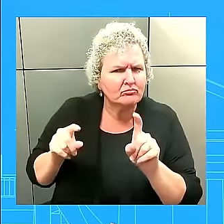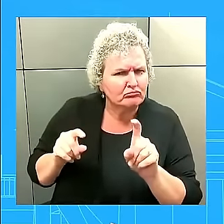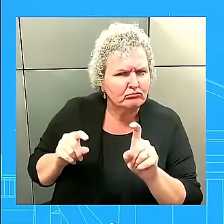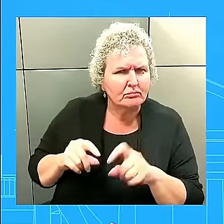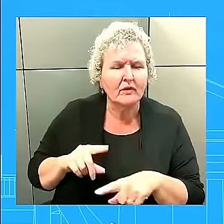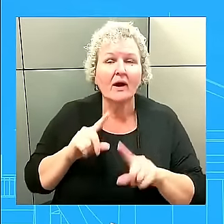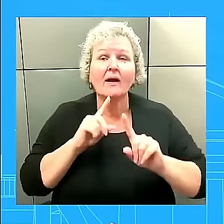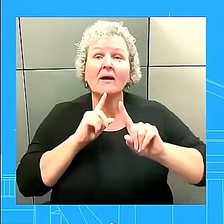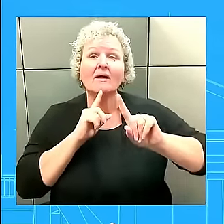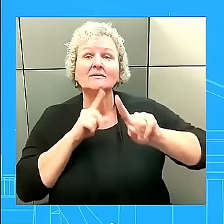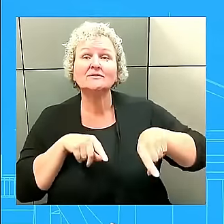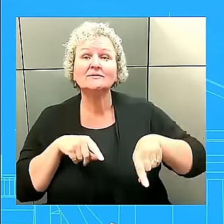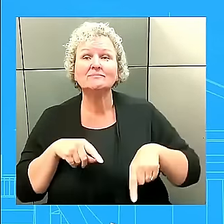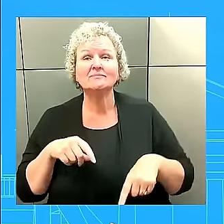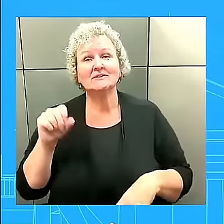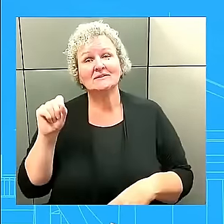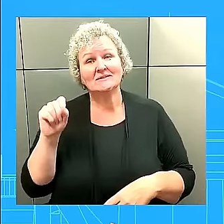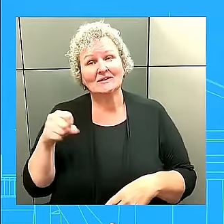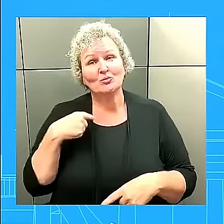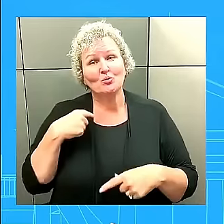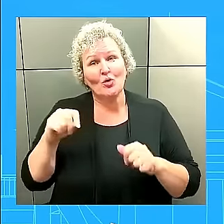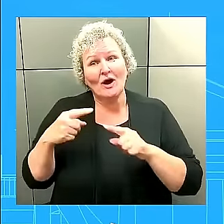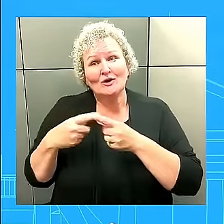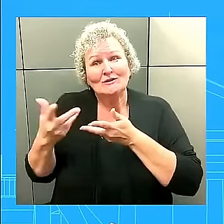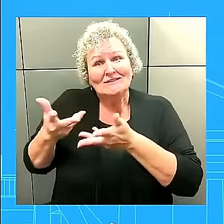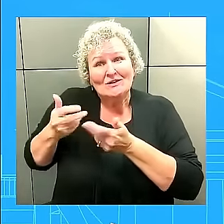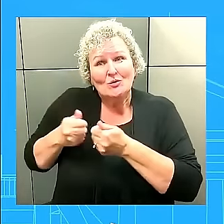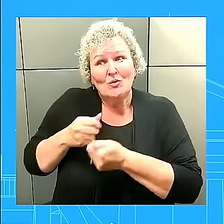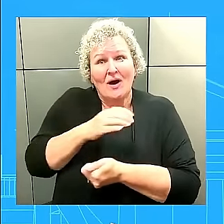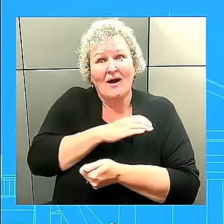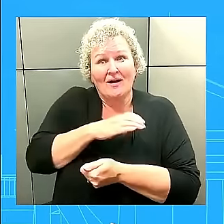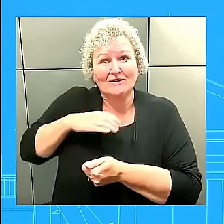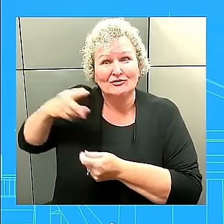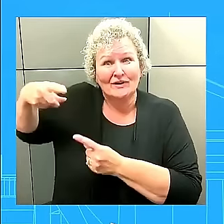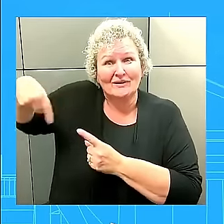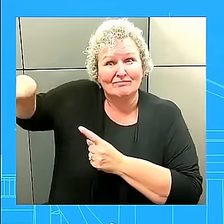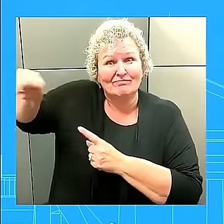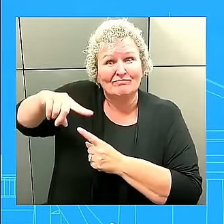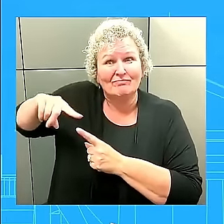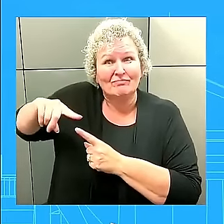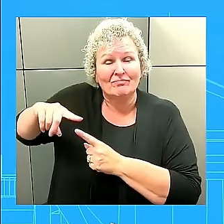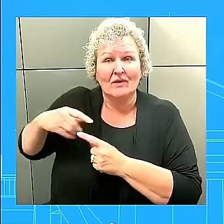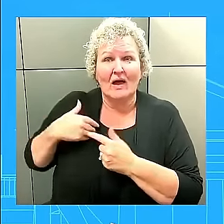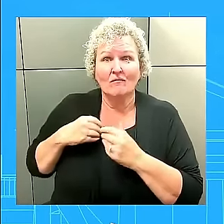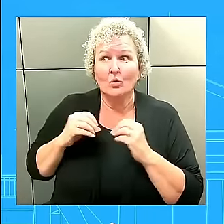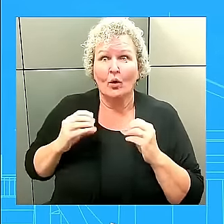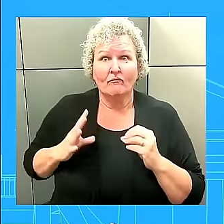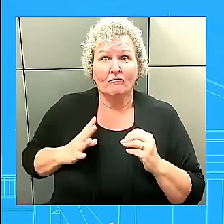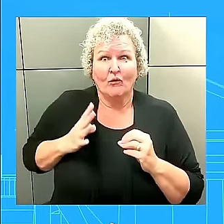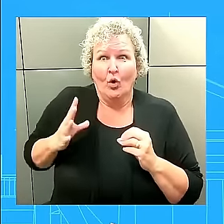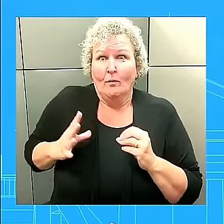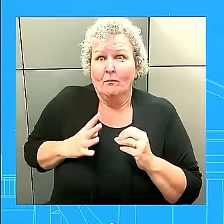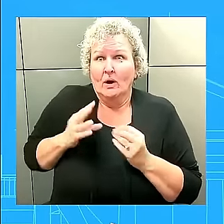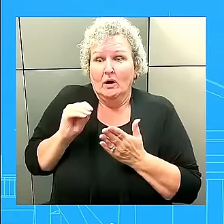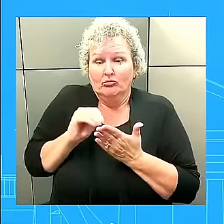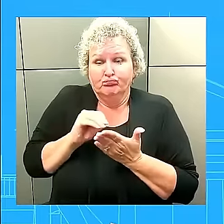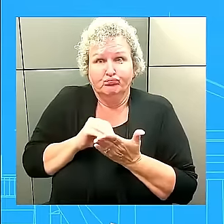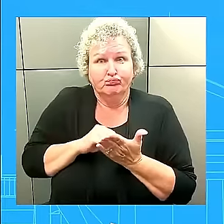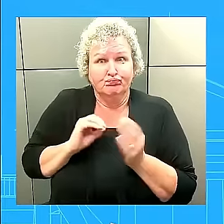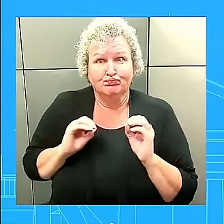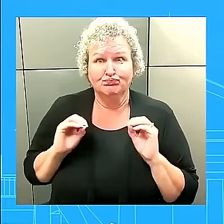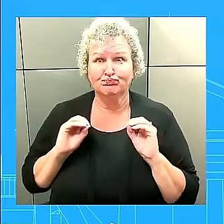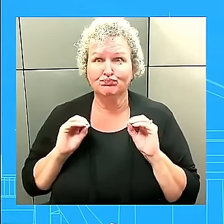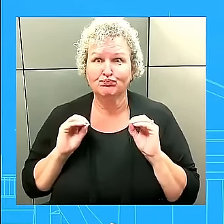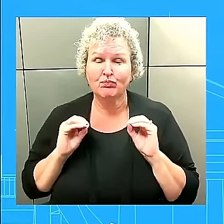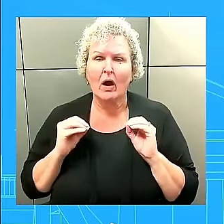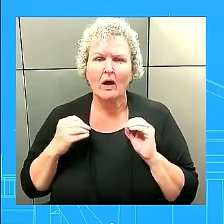if it involves Congress, obviously. I don't have anything to read out to you at this time. But we are in regular conversation about a myriad of